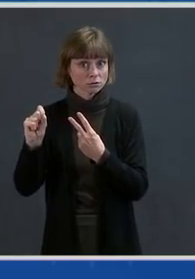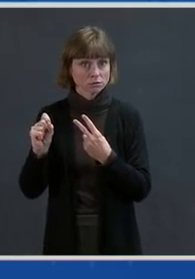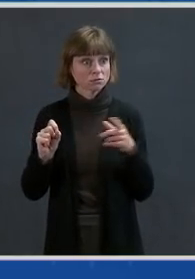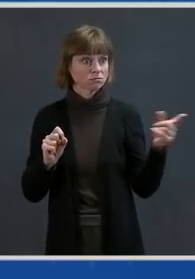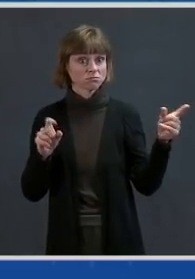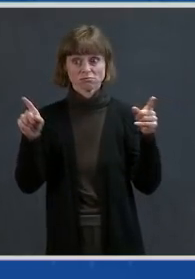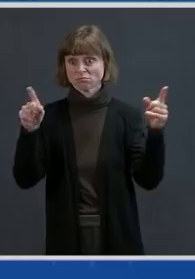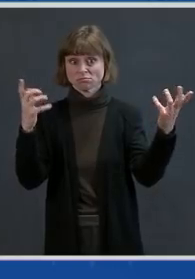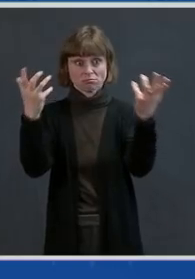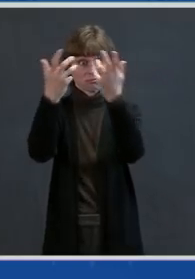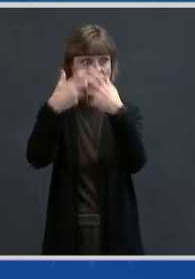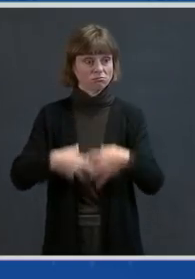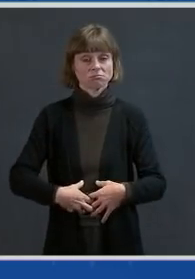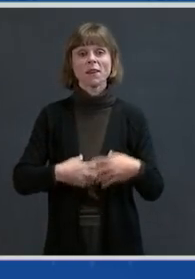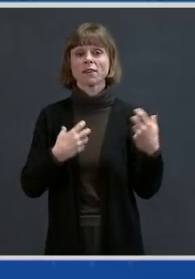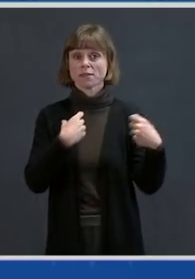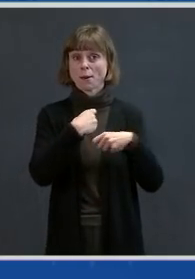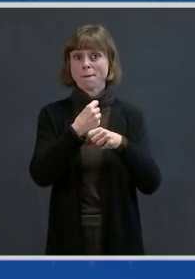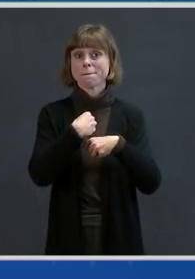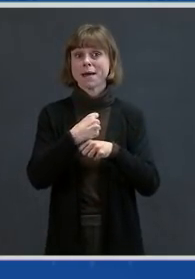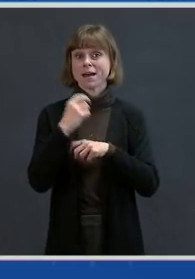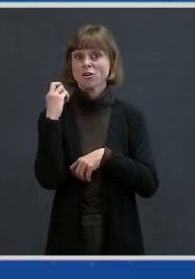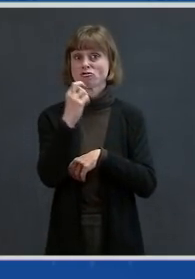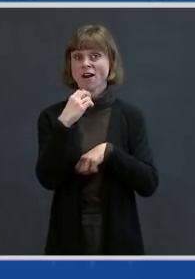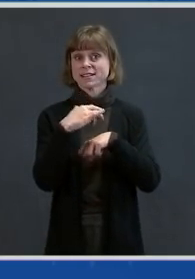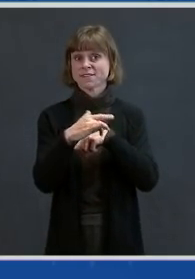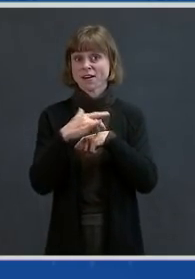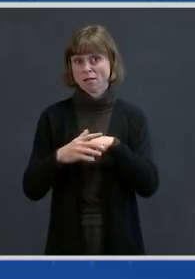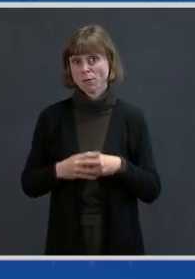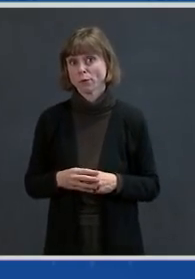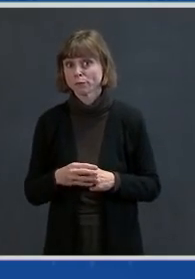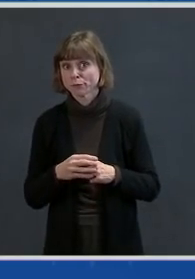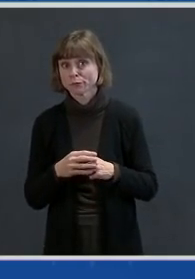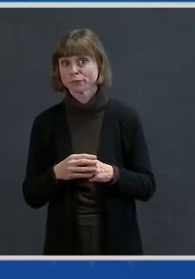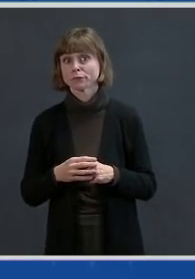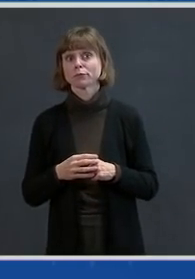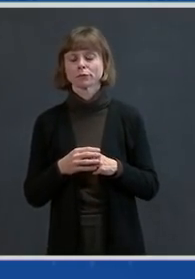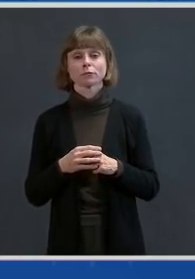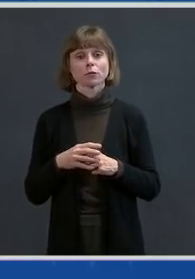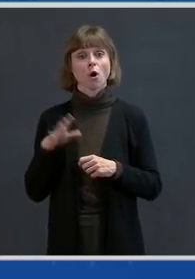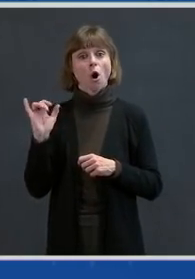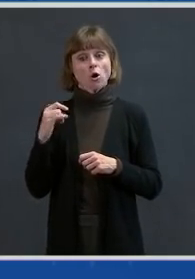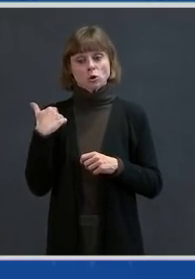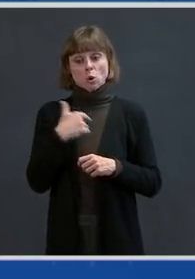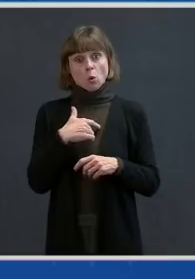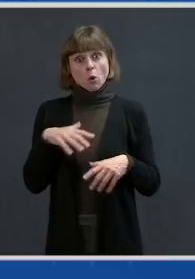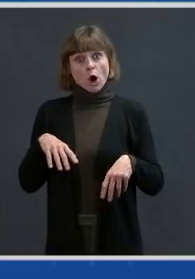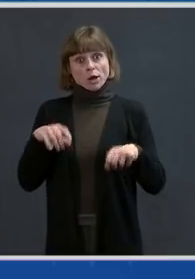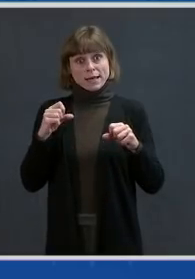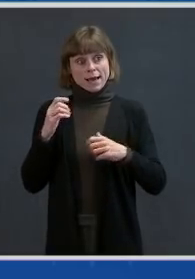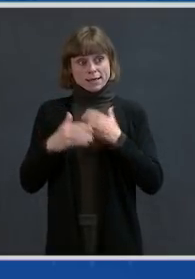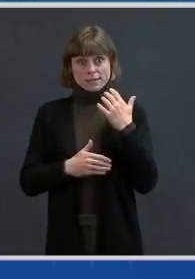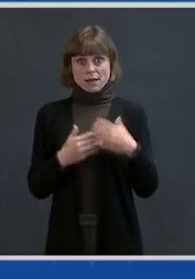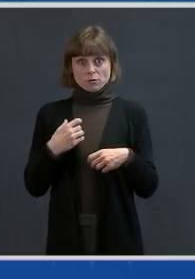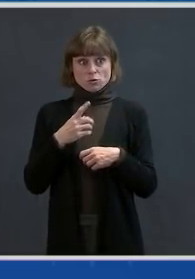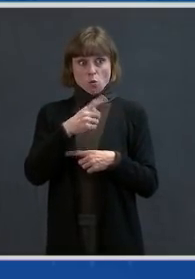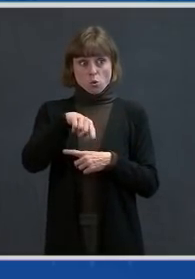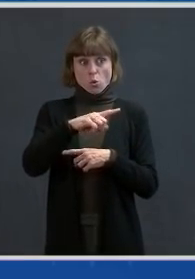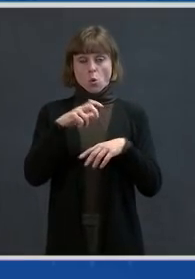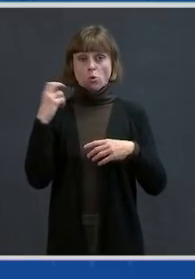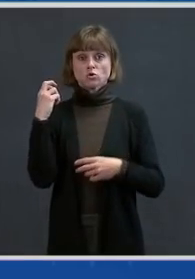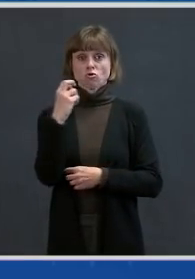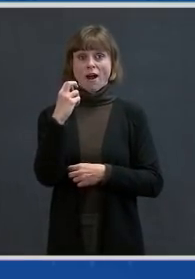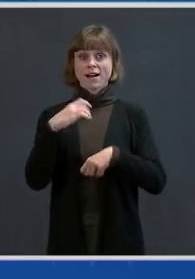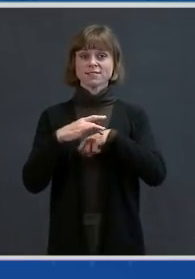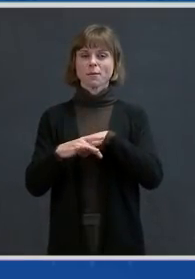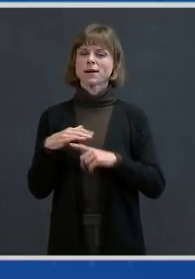rides available. We are also going to be taking some steps to make those rides available, particularly in communities